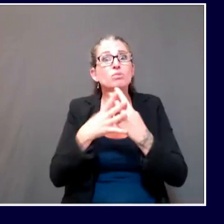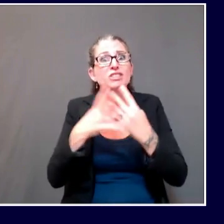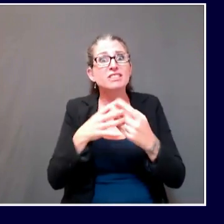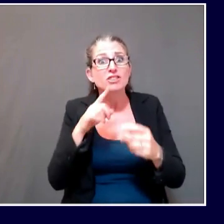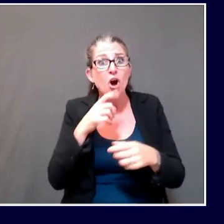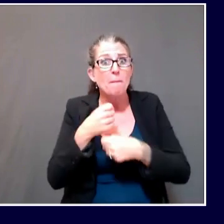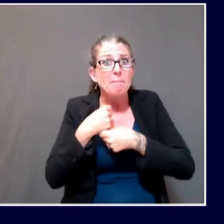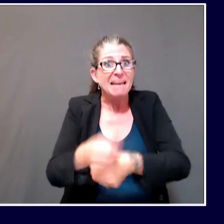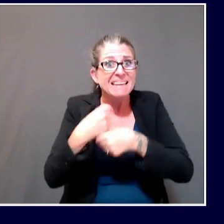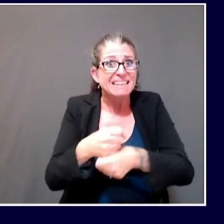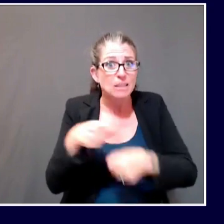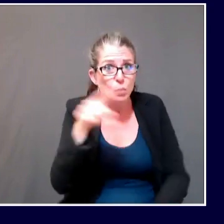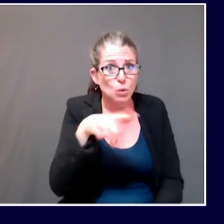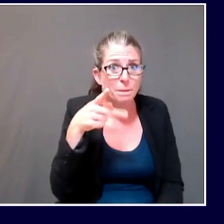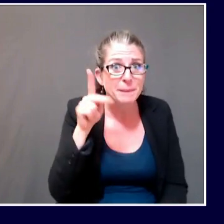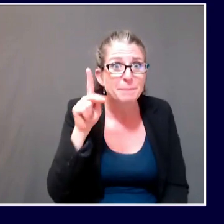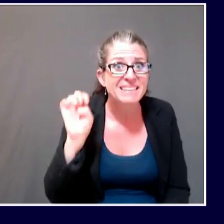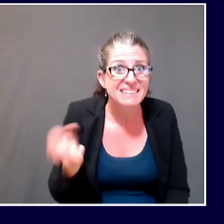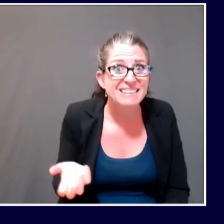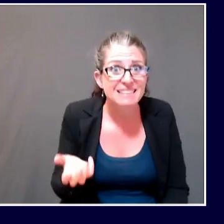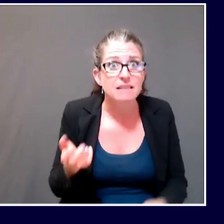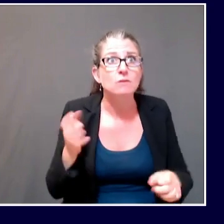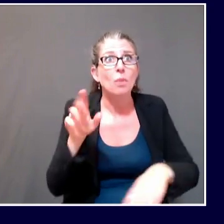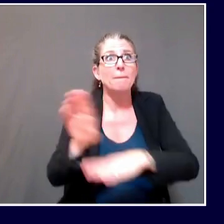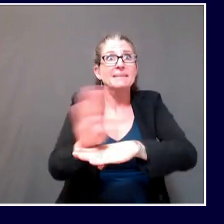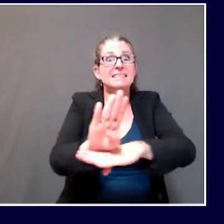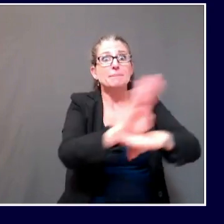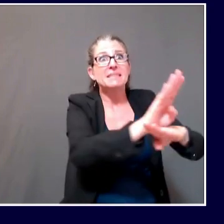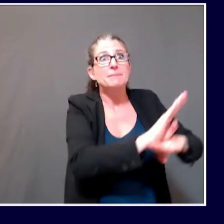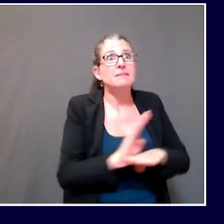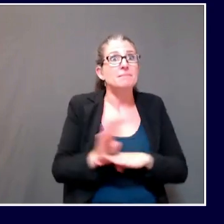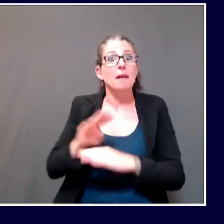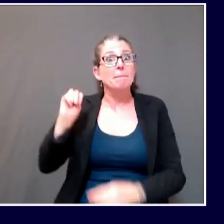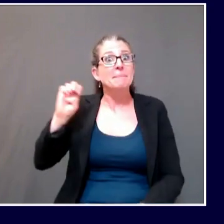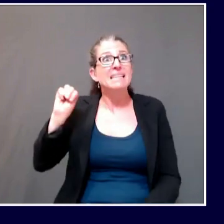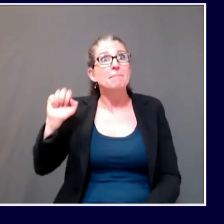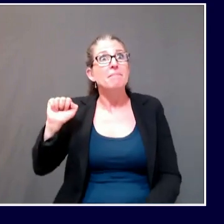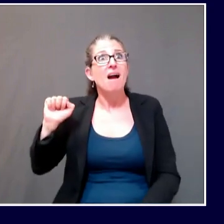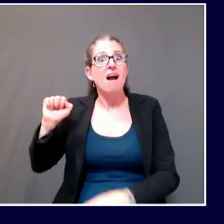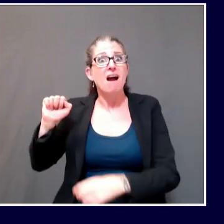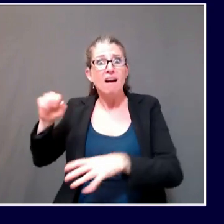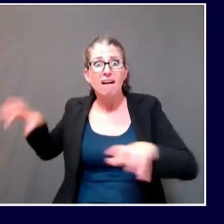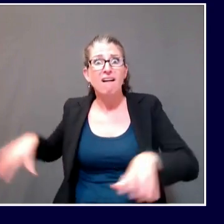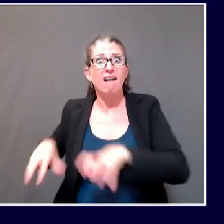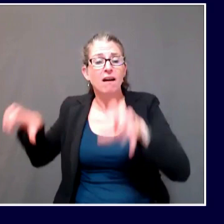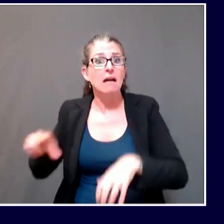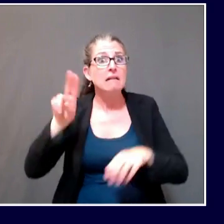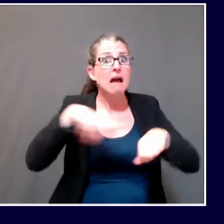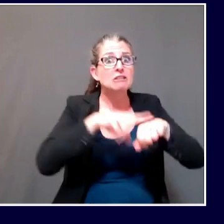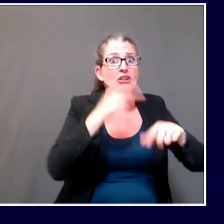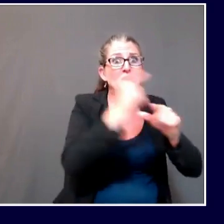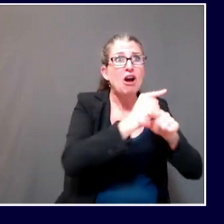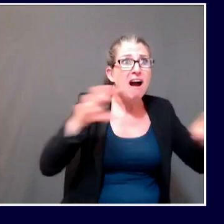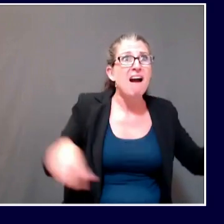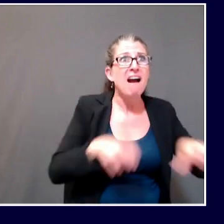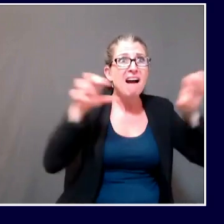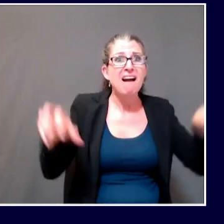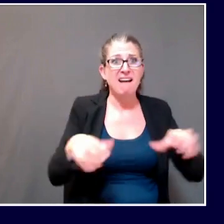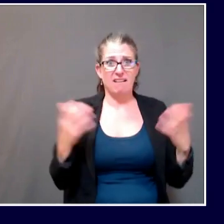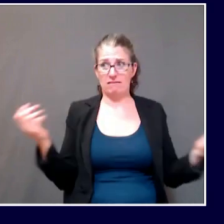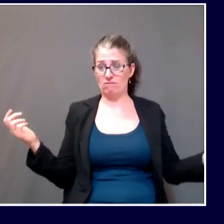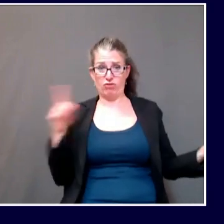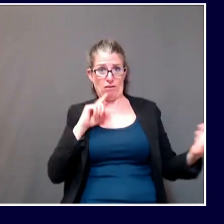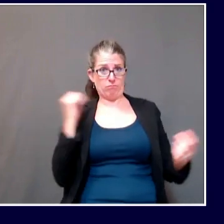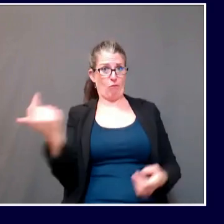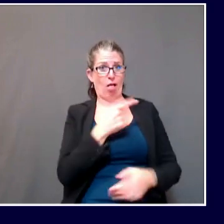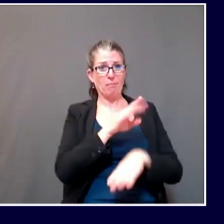the MEMA people doing something similar, and the National Guard helping fit people with N95s, all the people in the Department